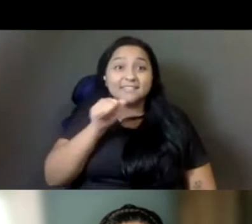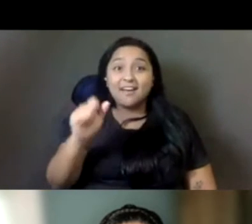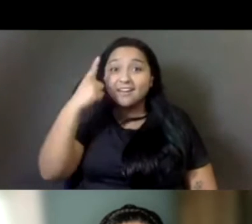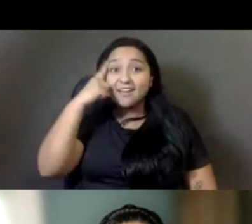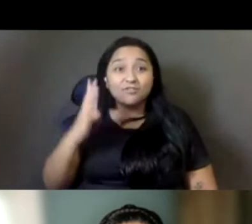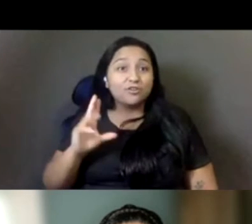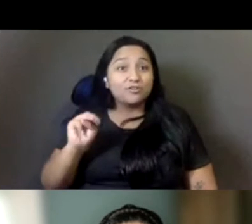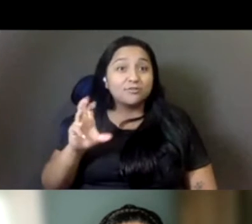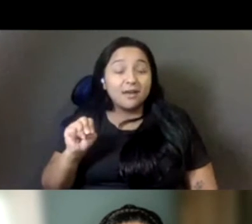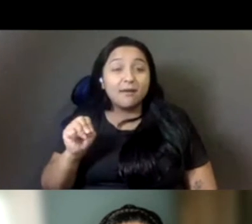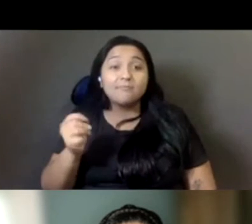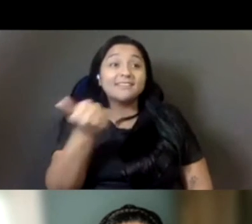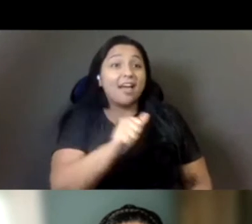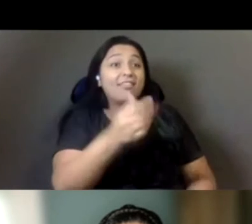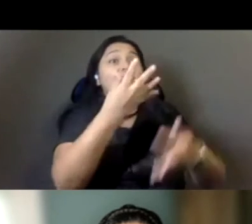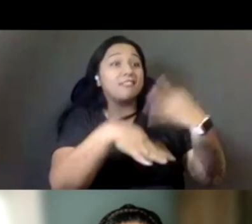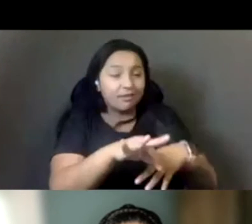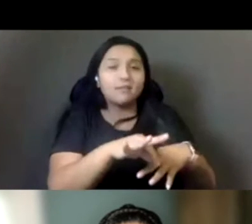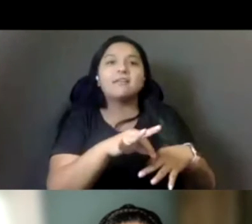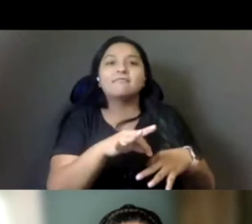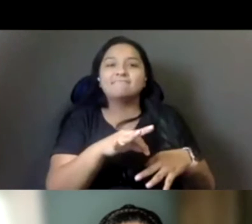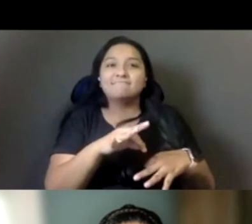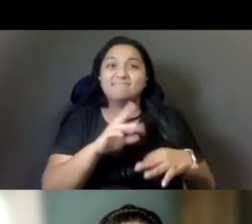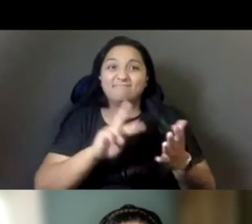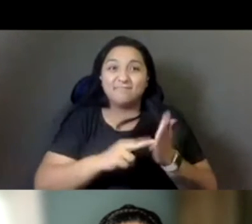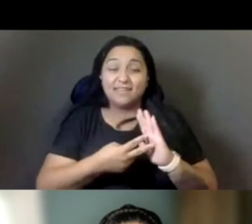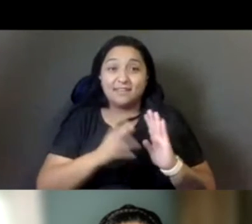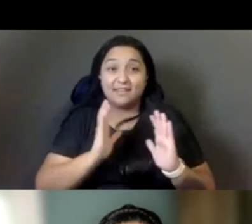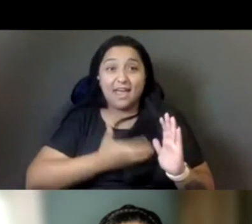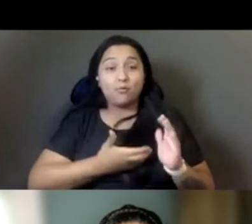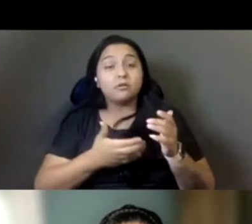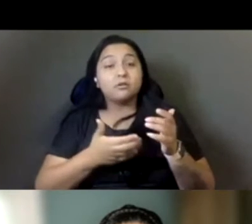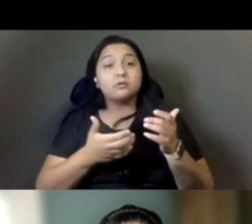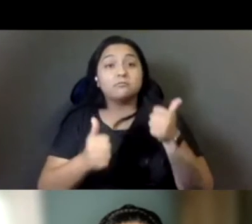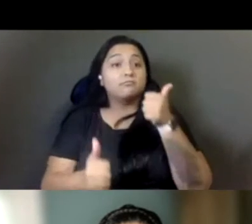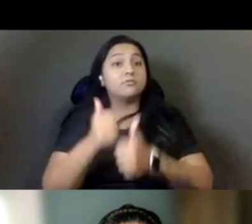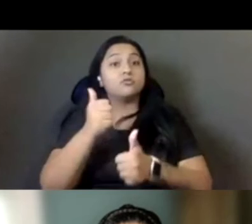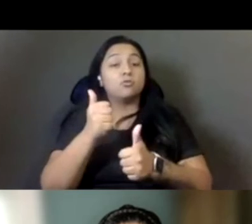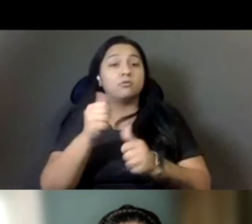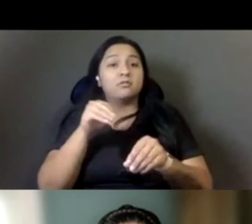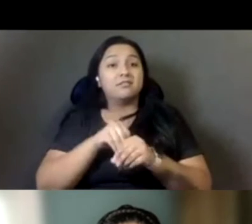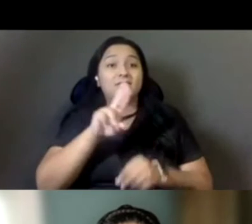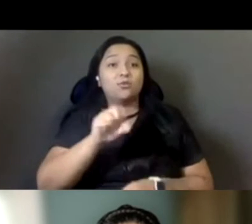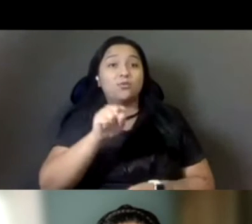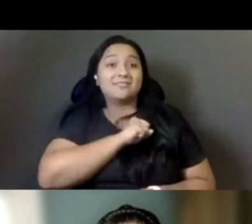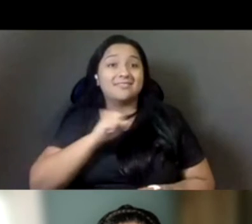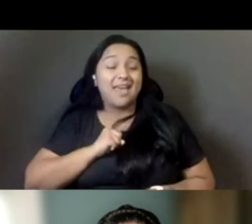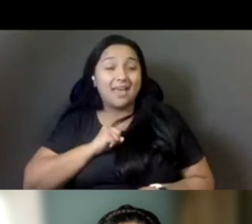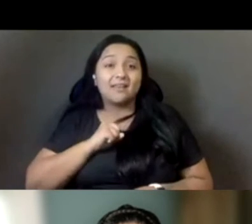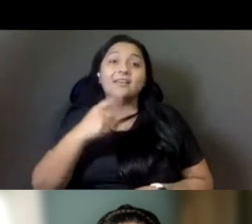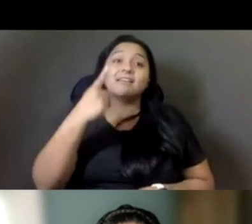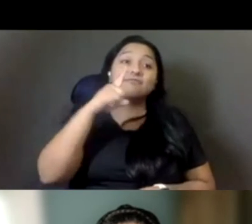there goes our progress, our majority in the U S Senate for progressive policy and federally.